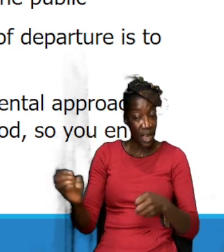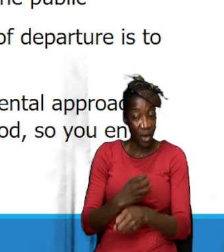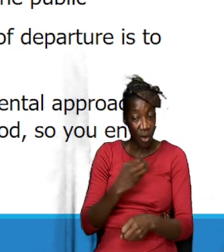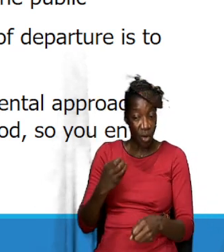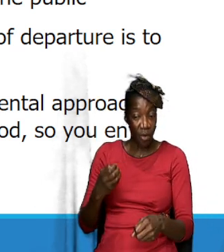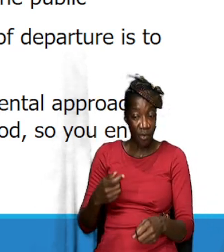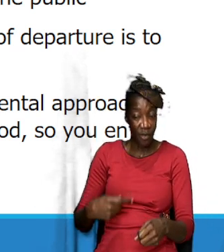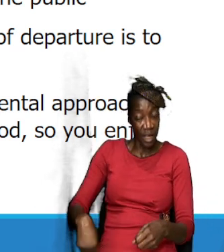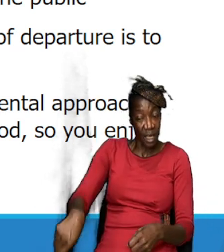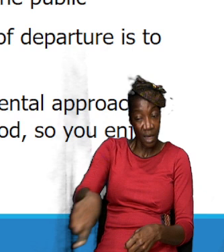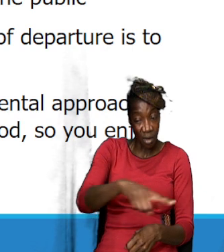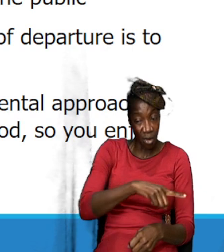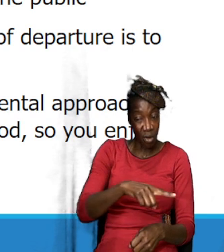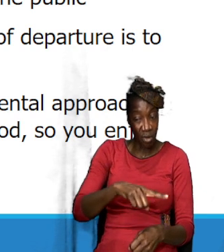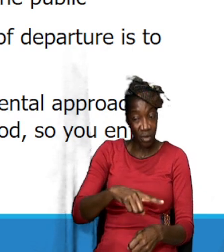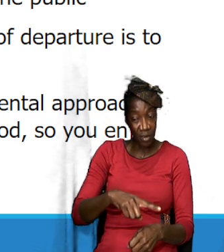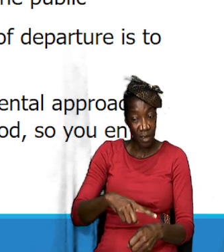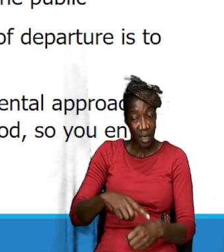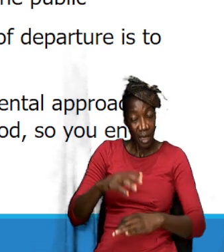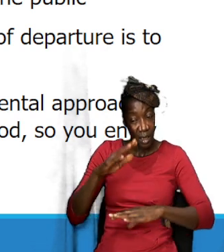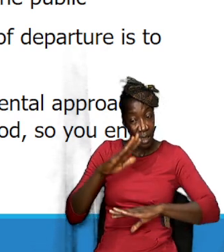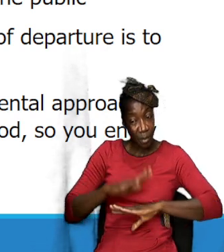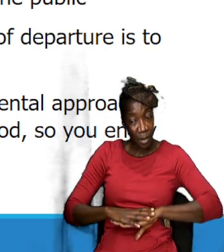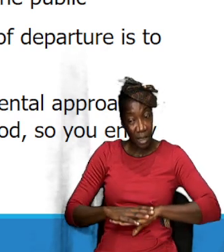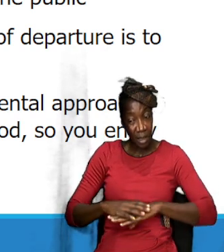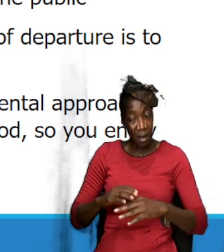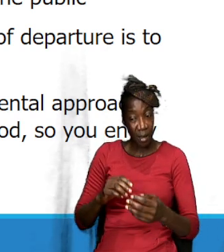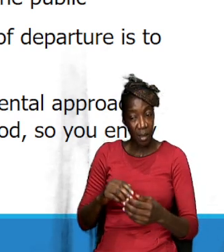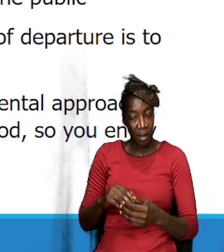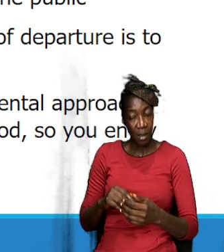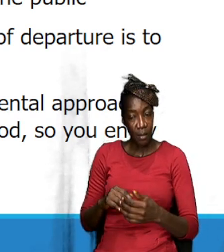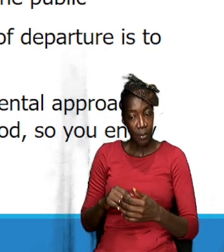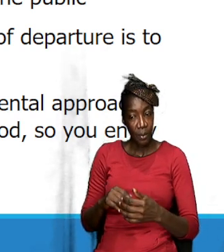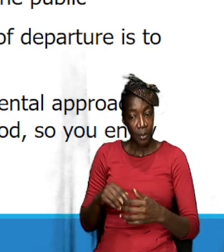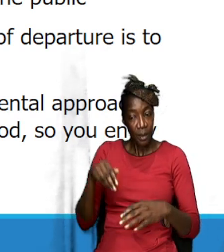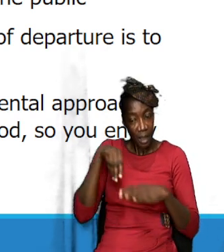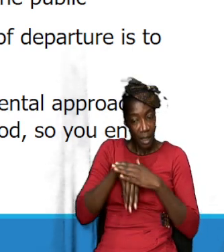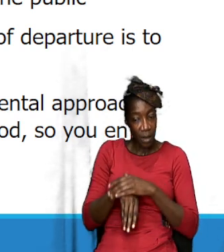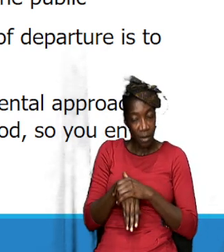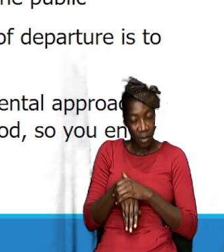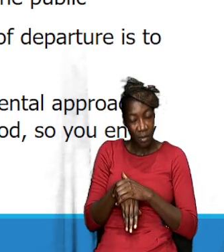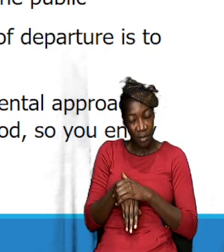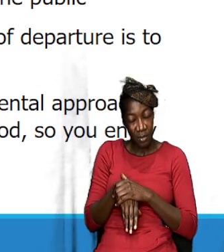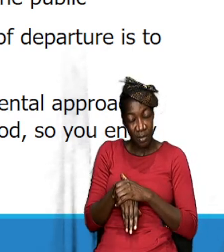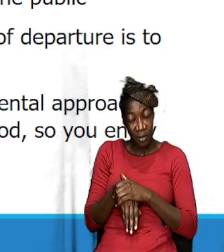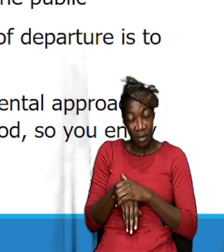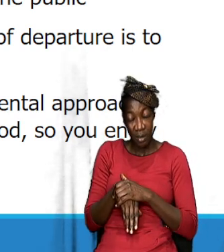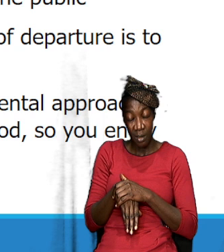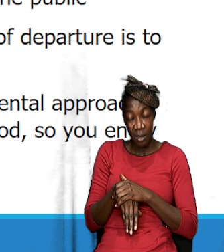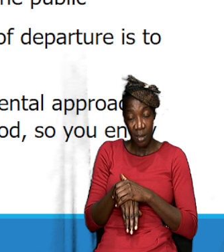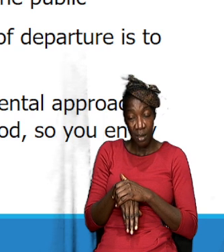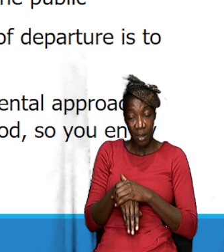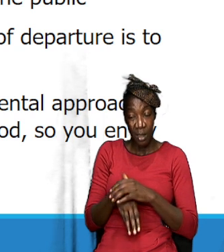that we could rely on what is within us as it were, certainly it was Jesus.